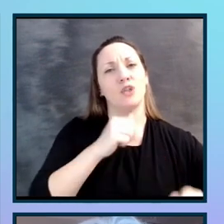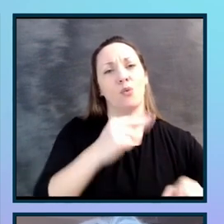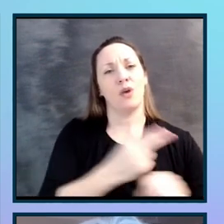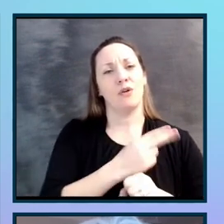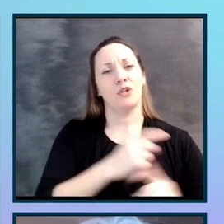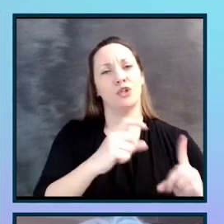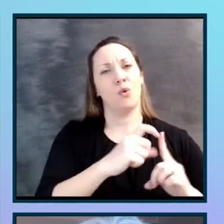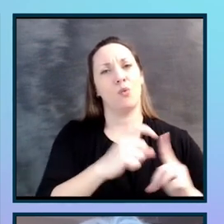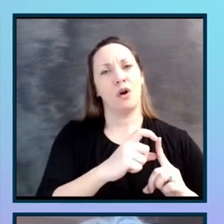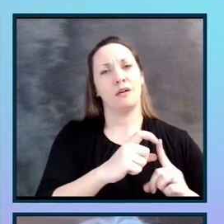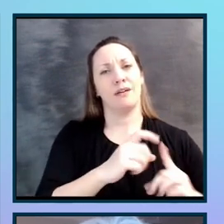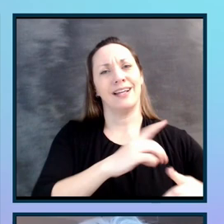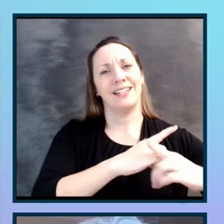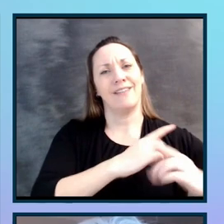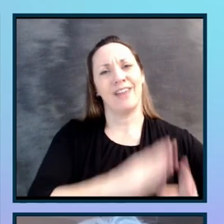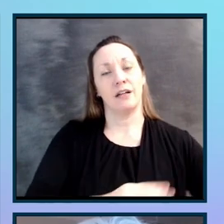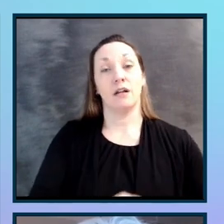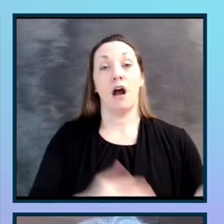Attitude.